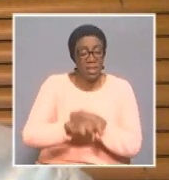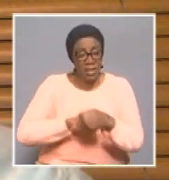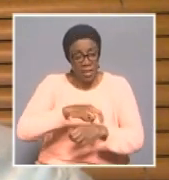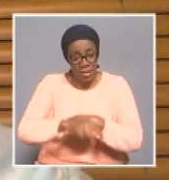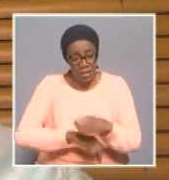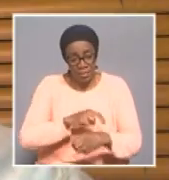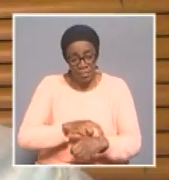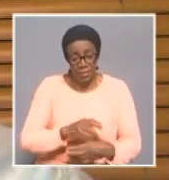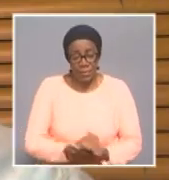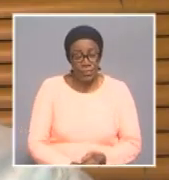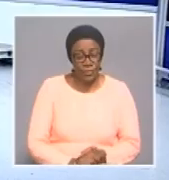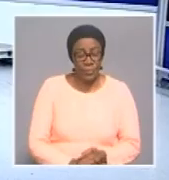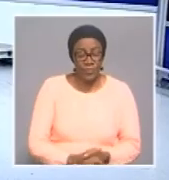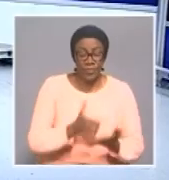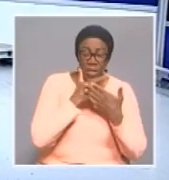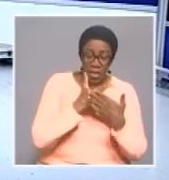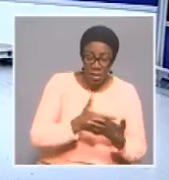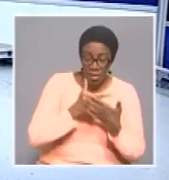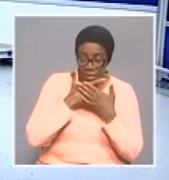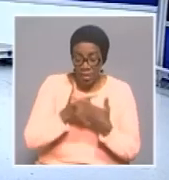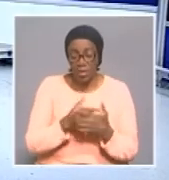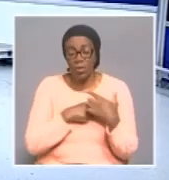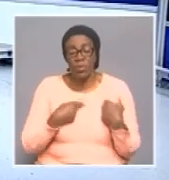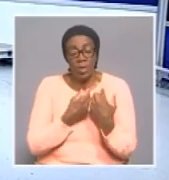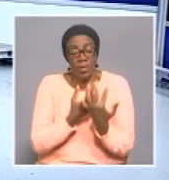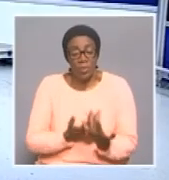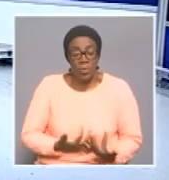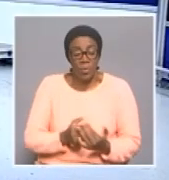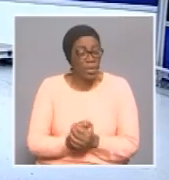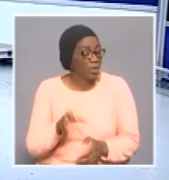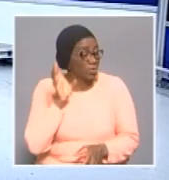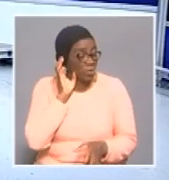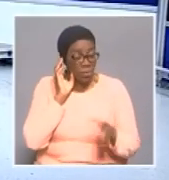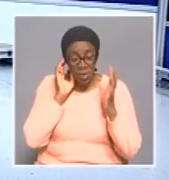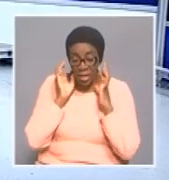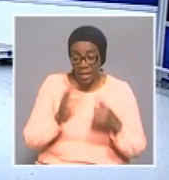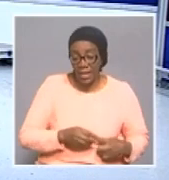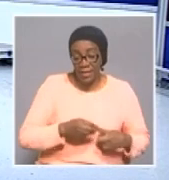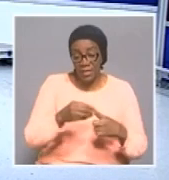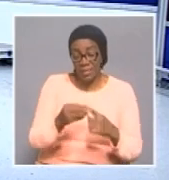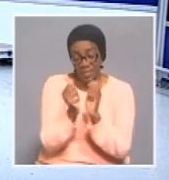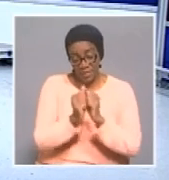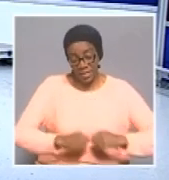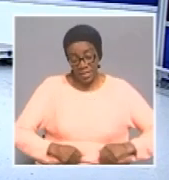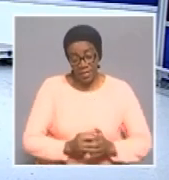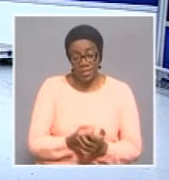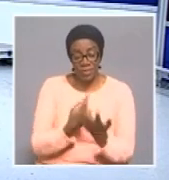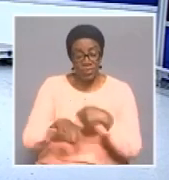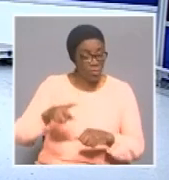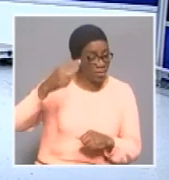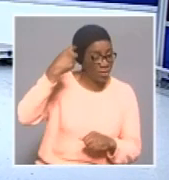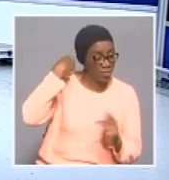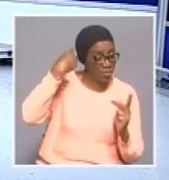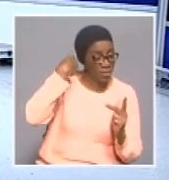Thank you so much. We certainly look forward to then getting those specifics from the specific minister. Once again,